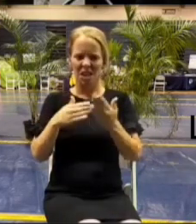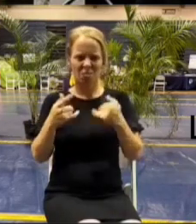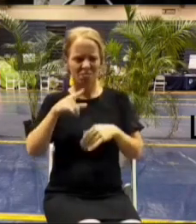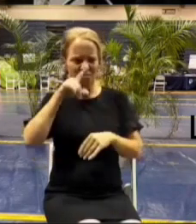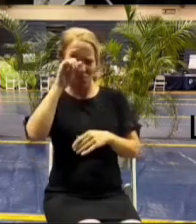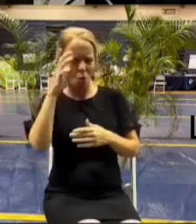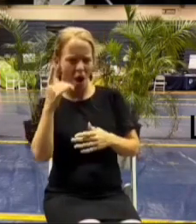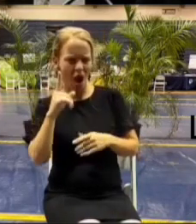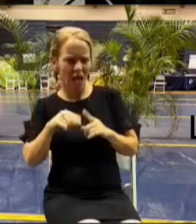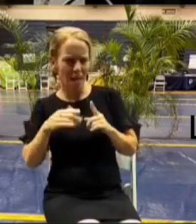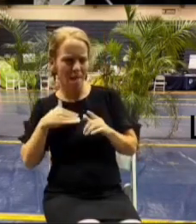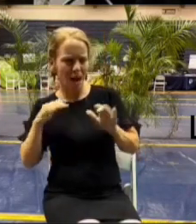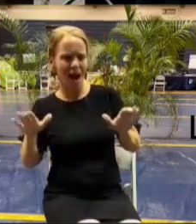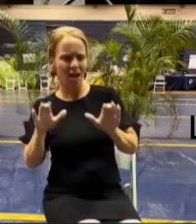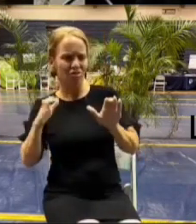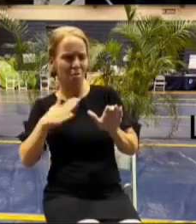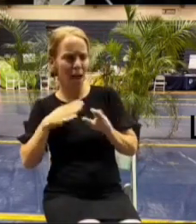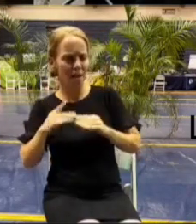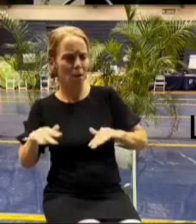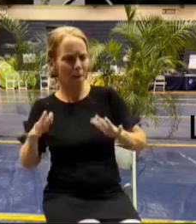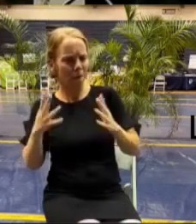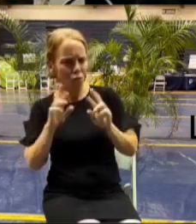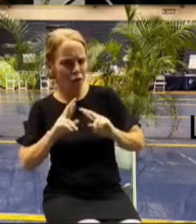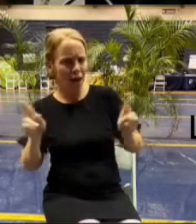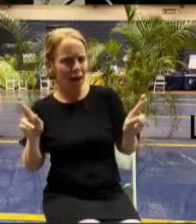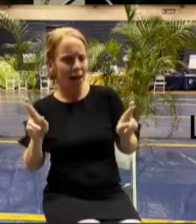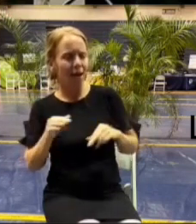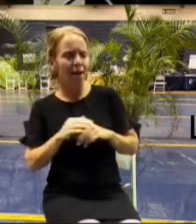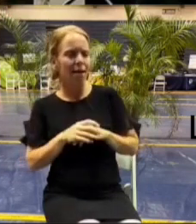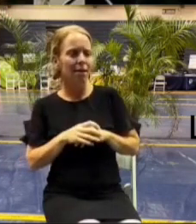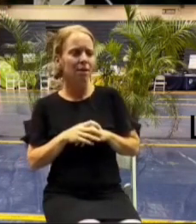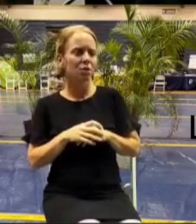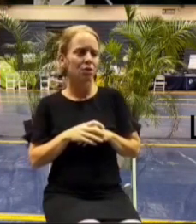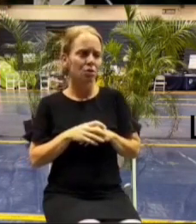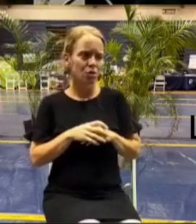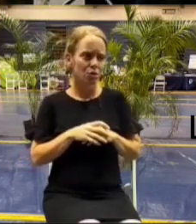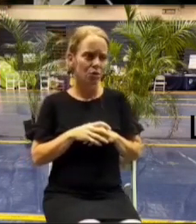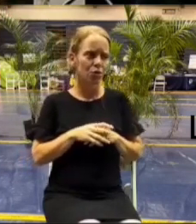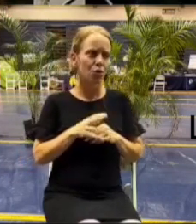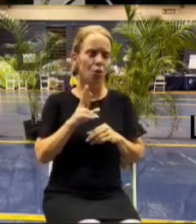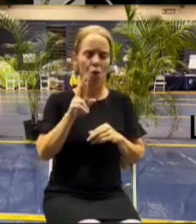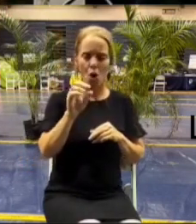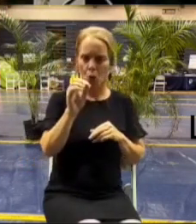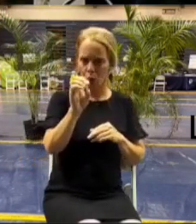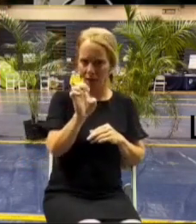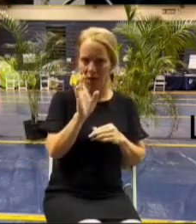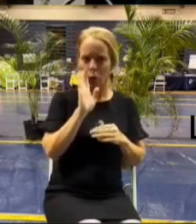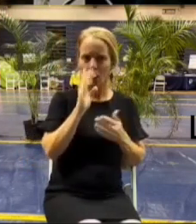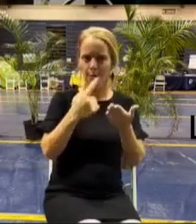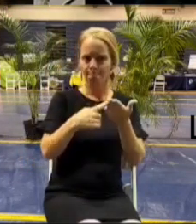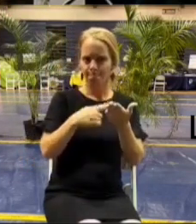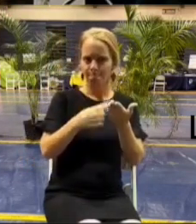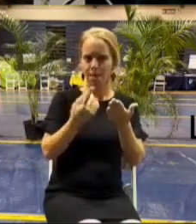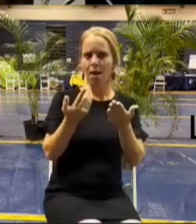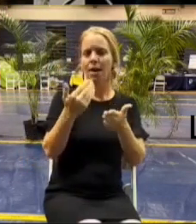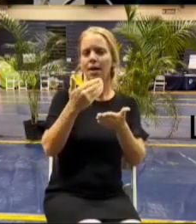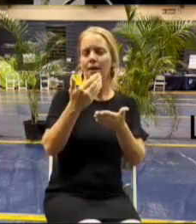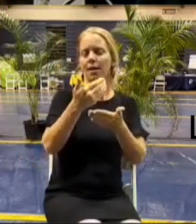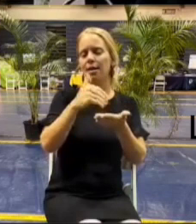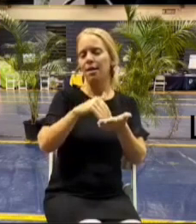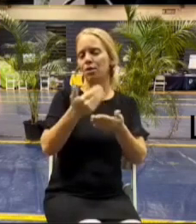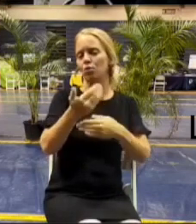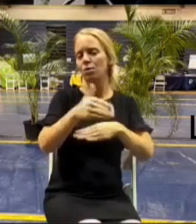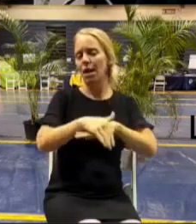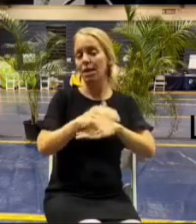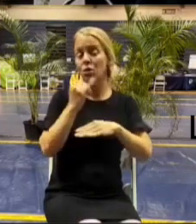some action on my property so i'm going to talk about roes for the third time tonight and i'll probably close with it as well so if you have a